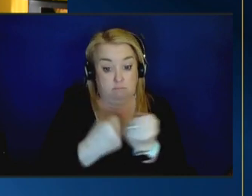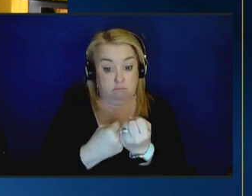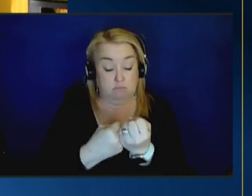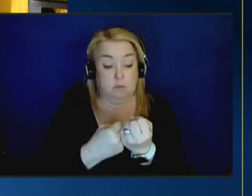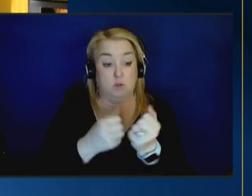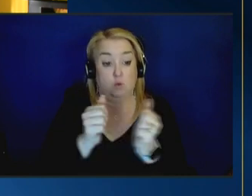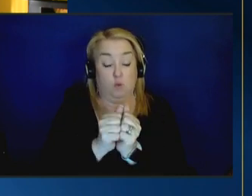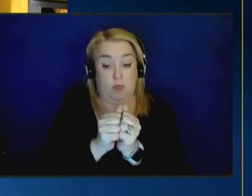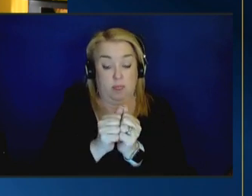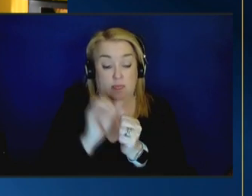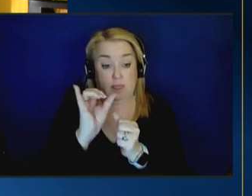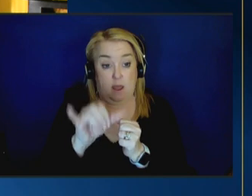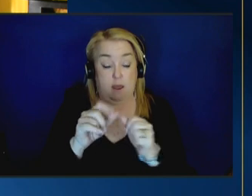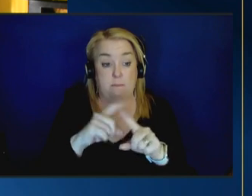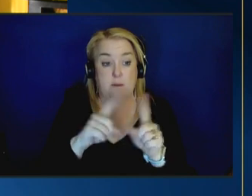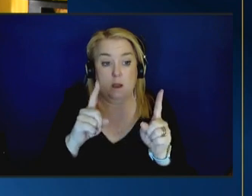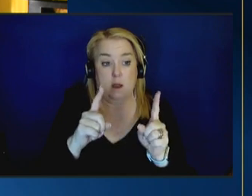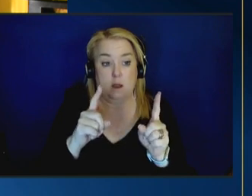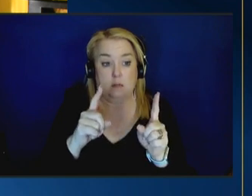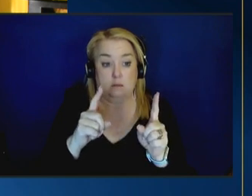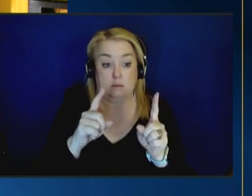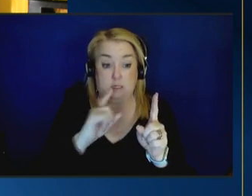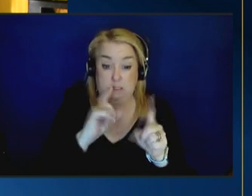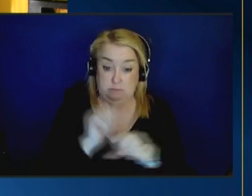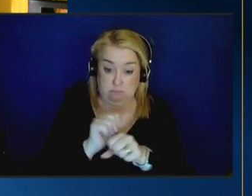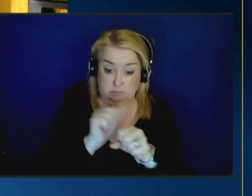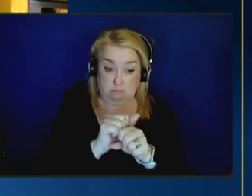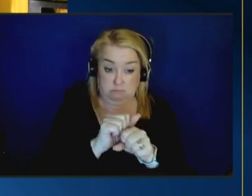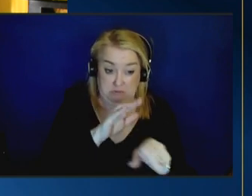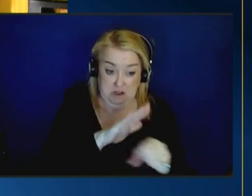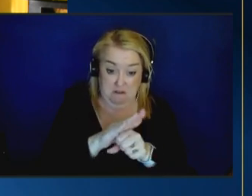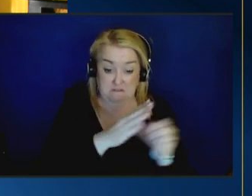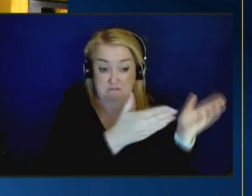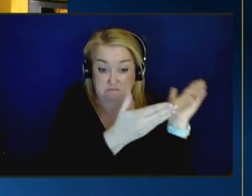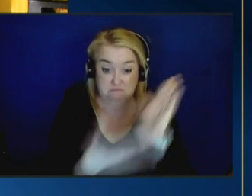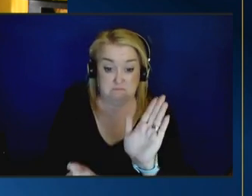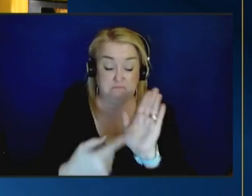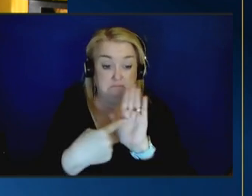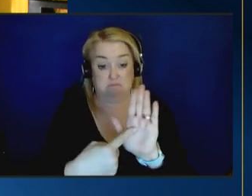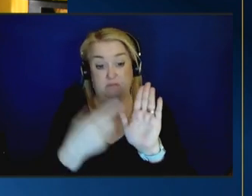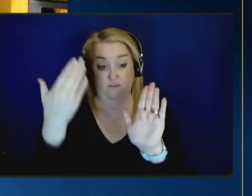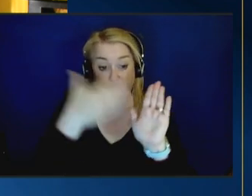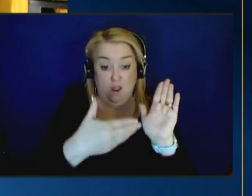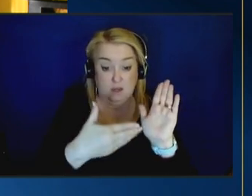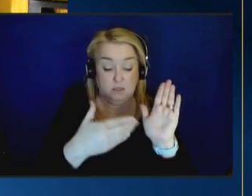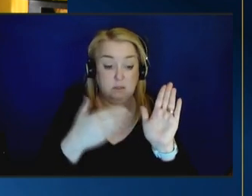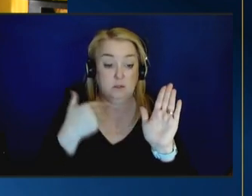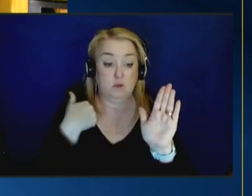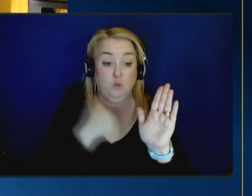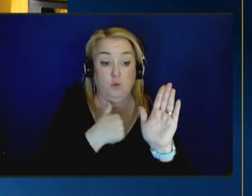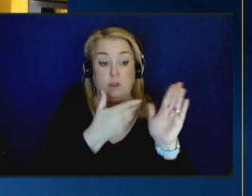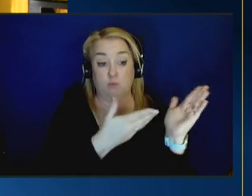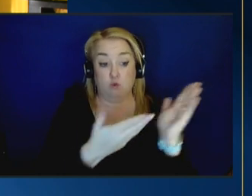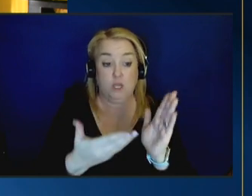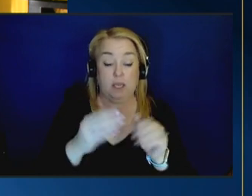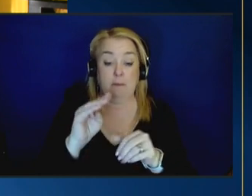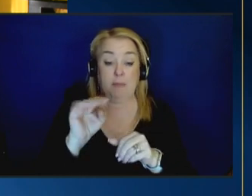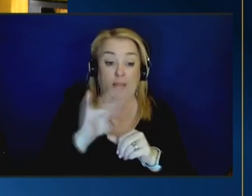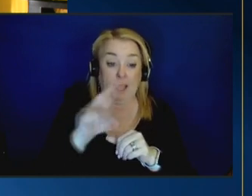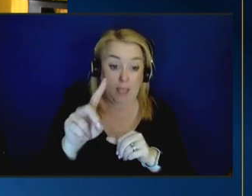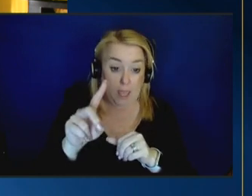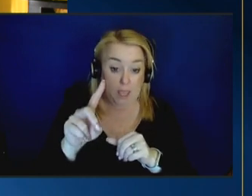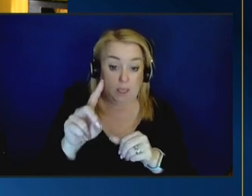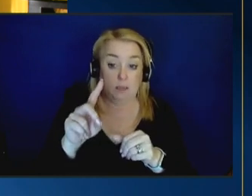but i don't know that it's been brought forward and i don't know that it's been brought forward in a way that also brings medicaid to the table to really be thinking